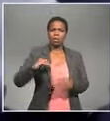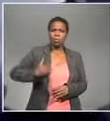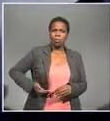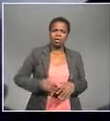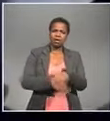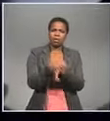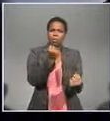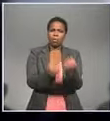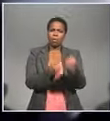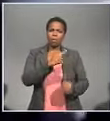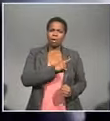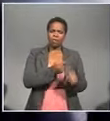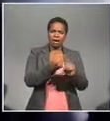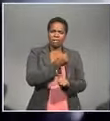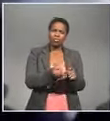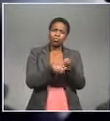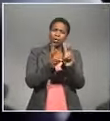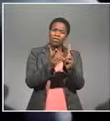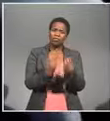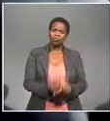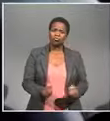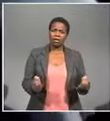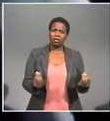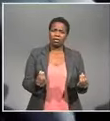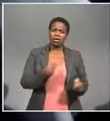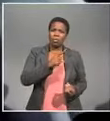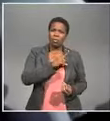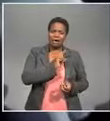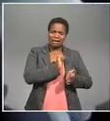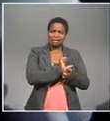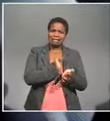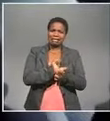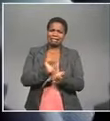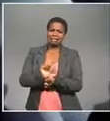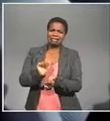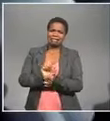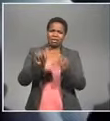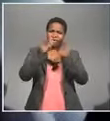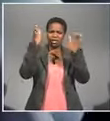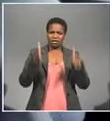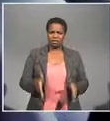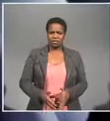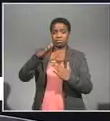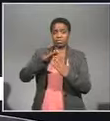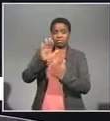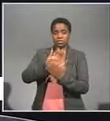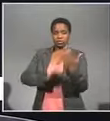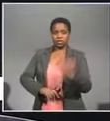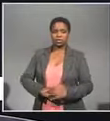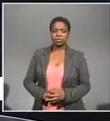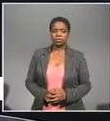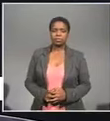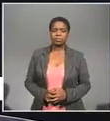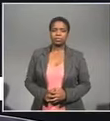court over the abuse of 12 children who were chained up in a container the row